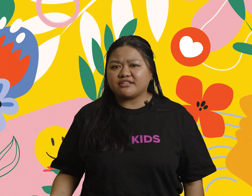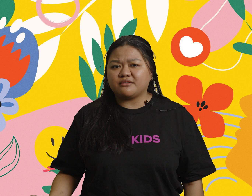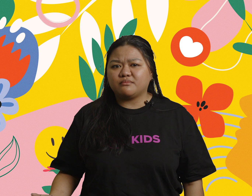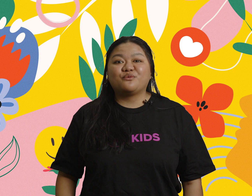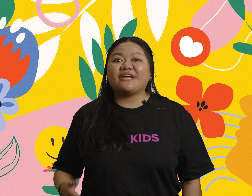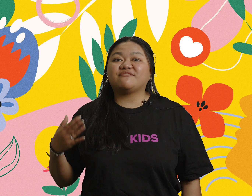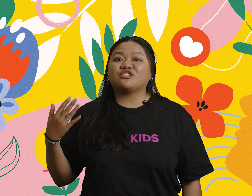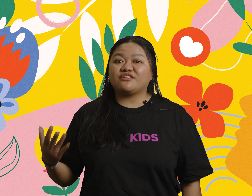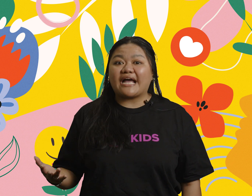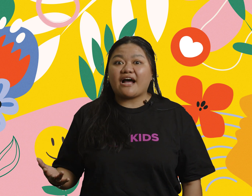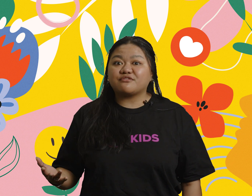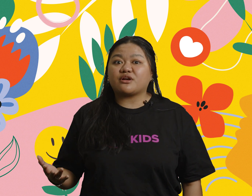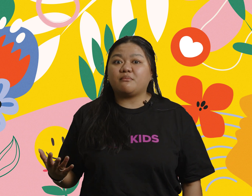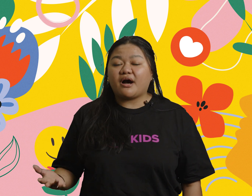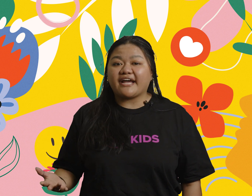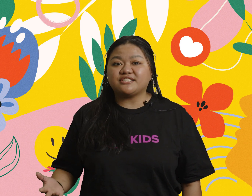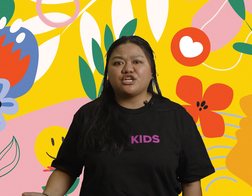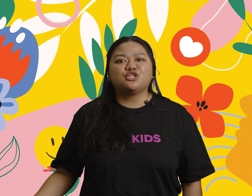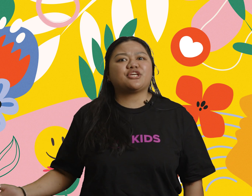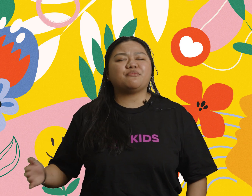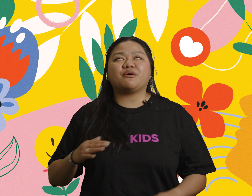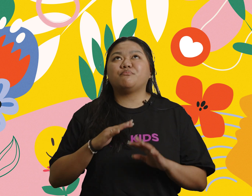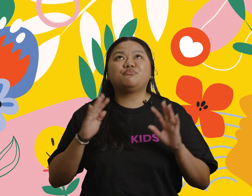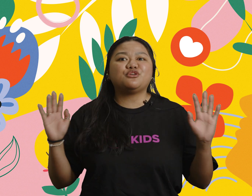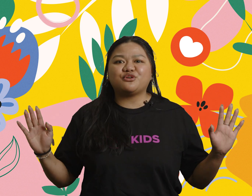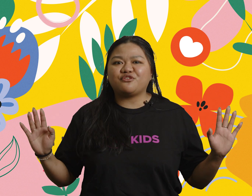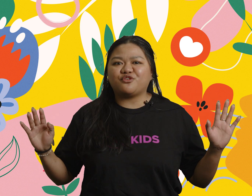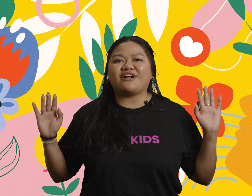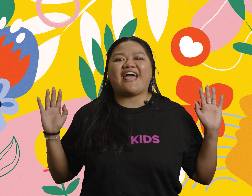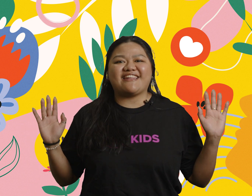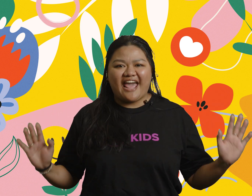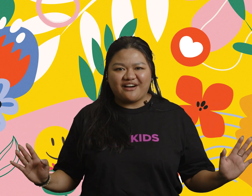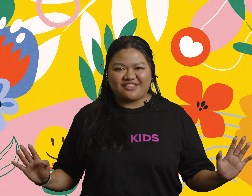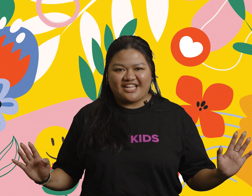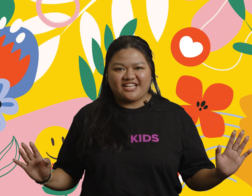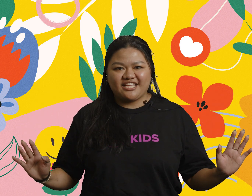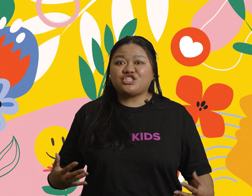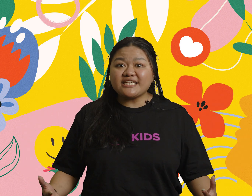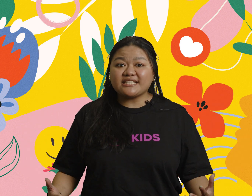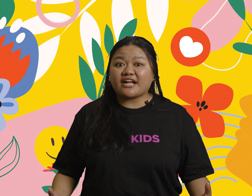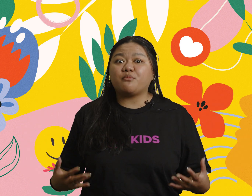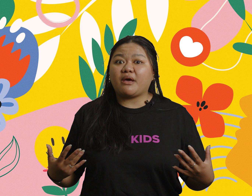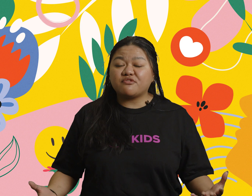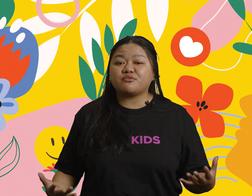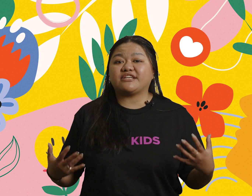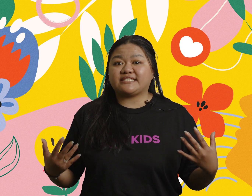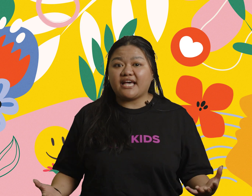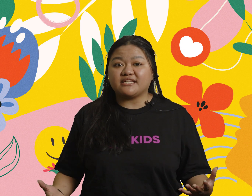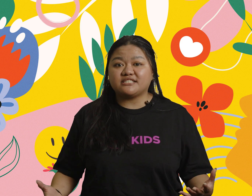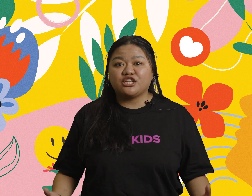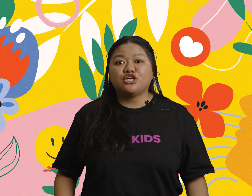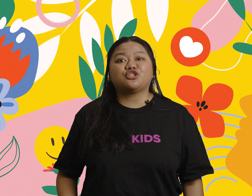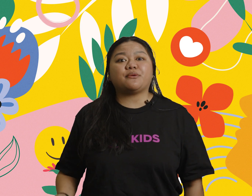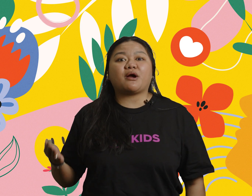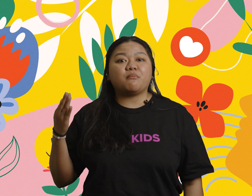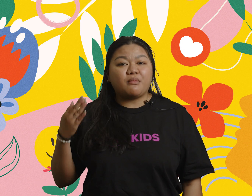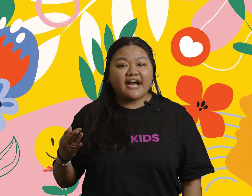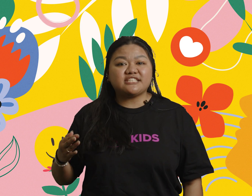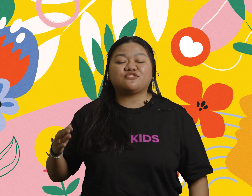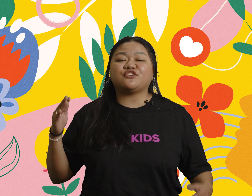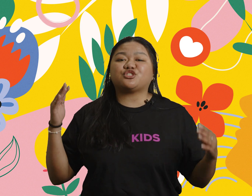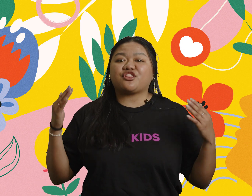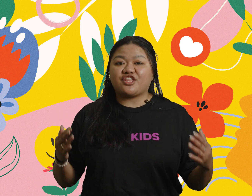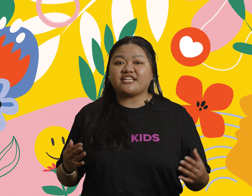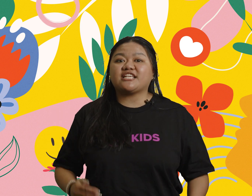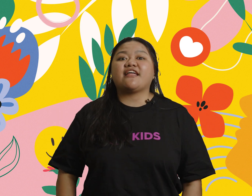have to look after them. We have to look after our minds to keep them beautiful and healthy. Just like our memory verse says, to keep our